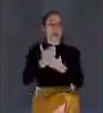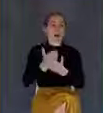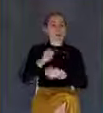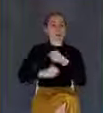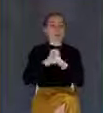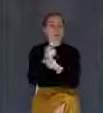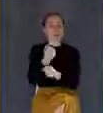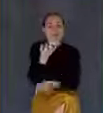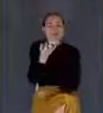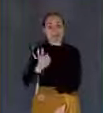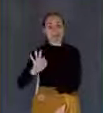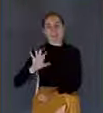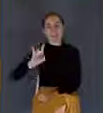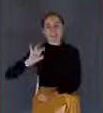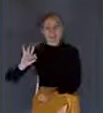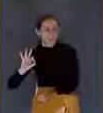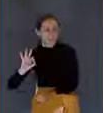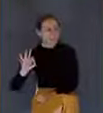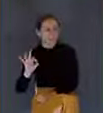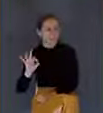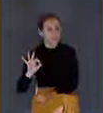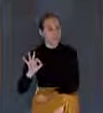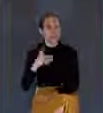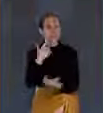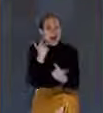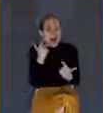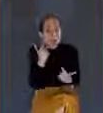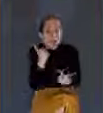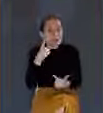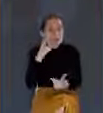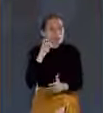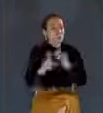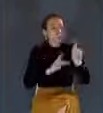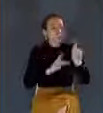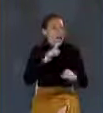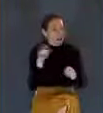What's really laughable about that is that people actually bought that second book.